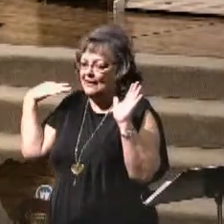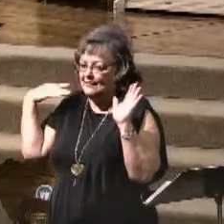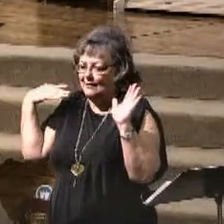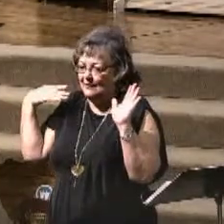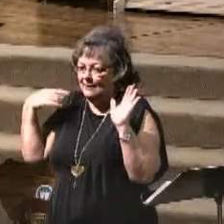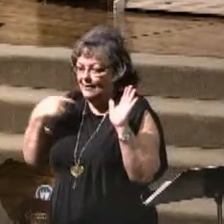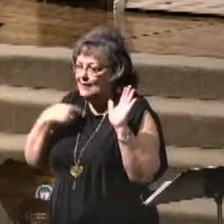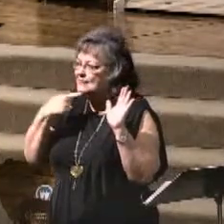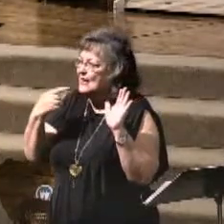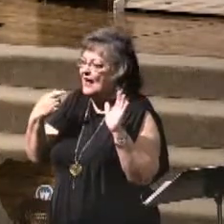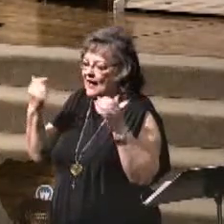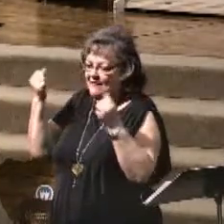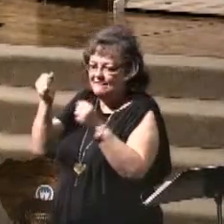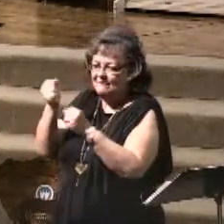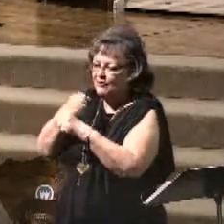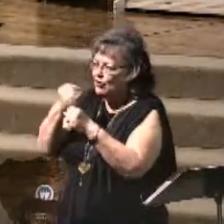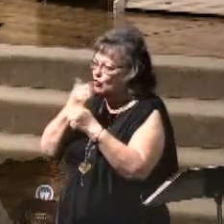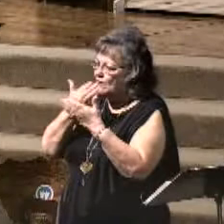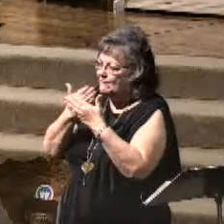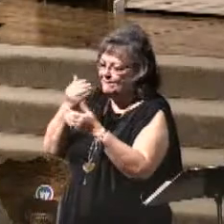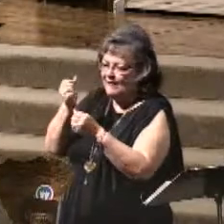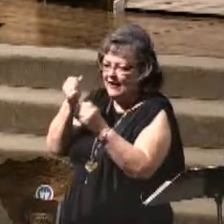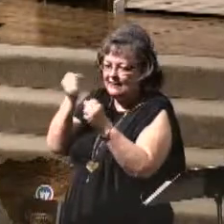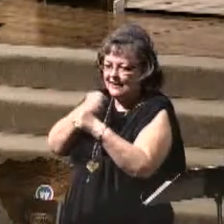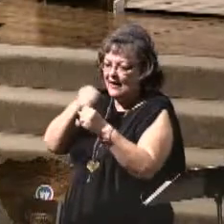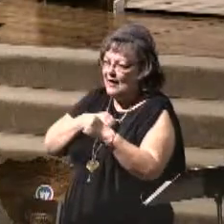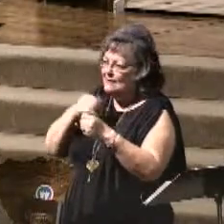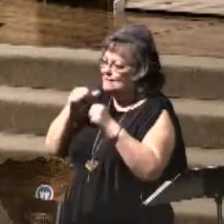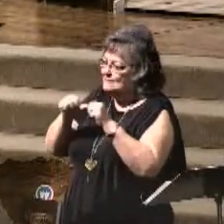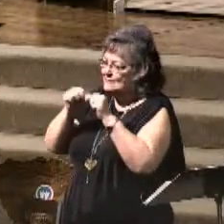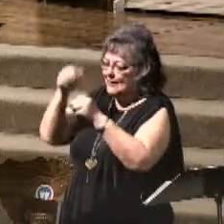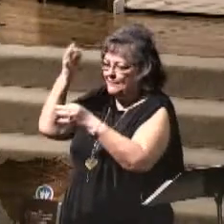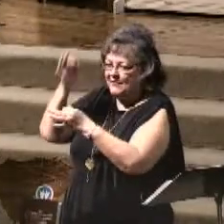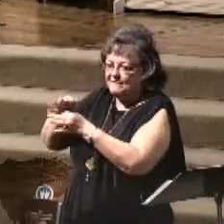He said, I have fought a good fight. I have finished my course. I've kept the faith.